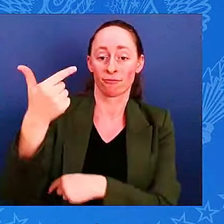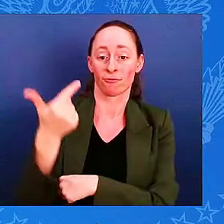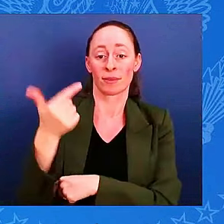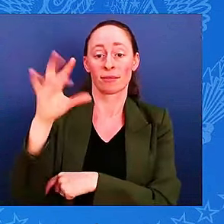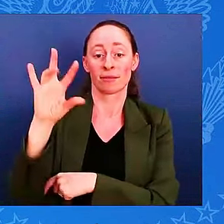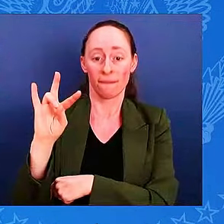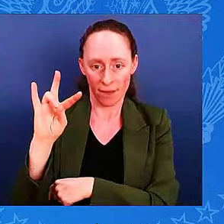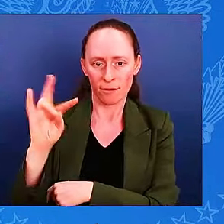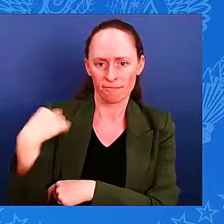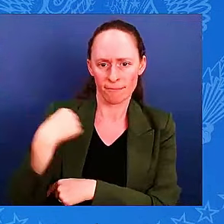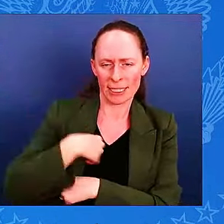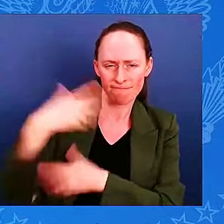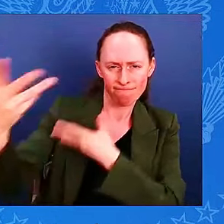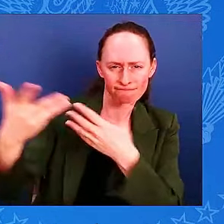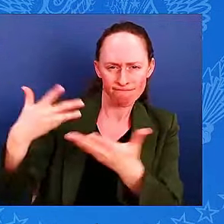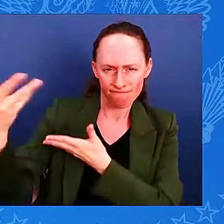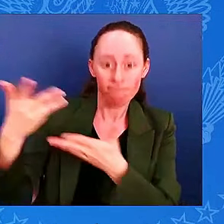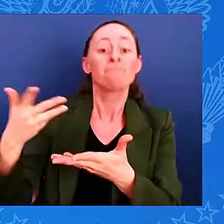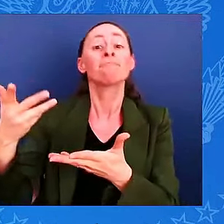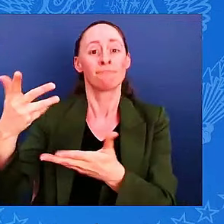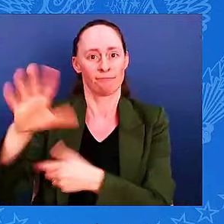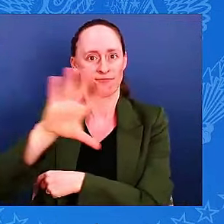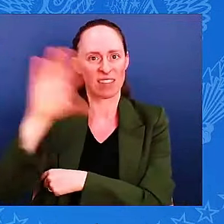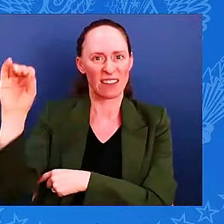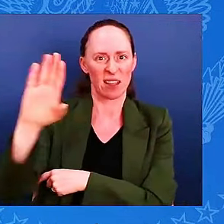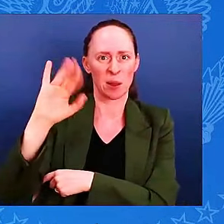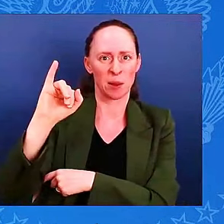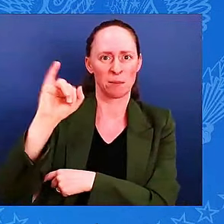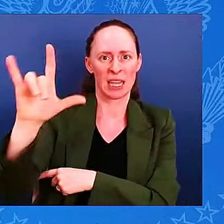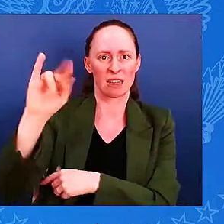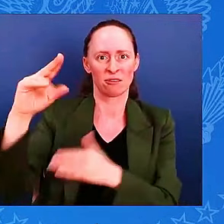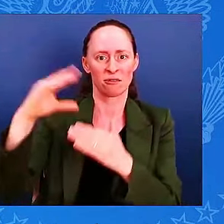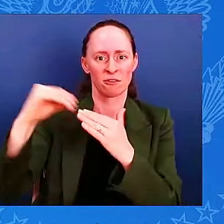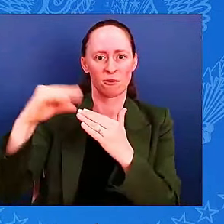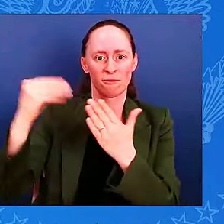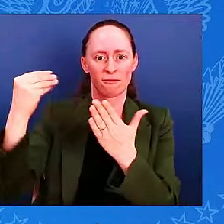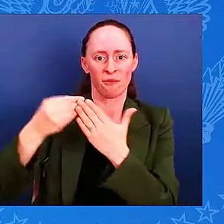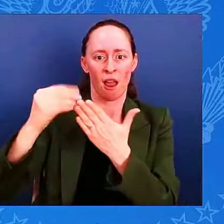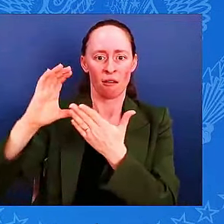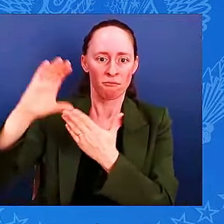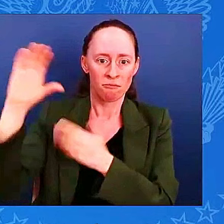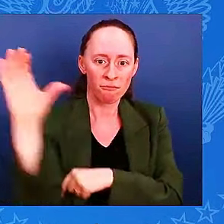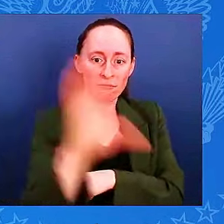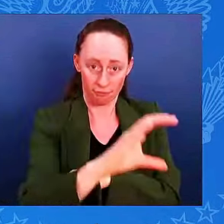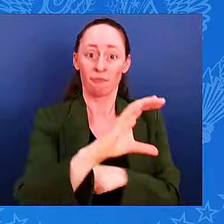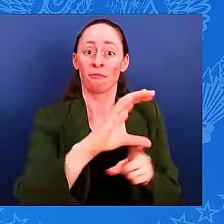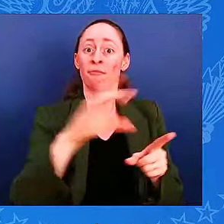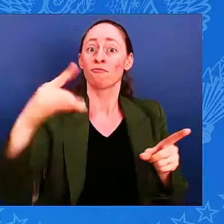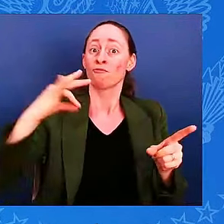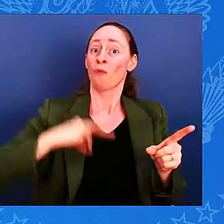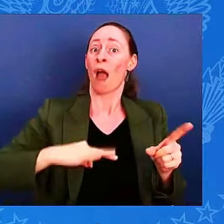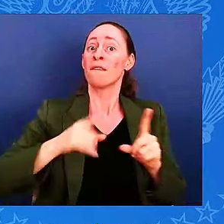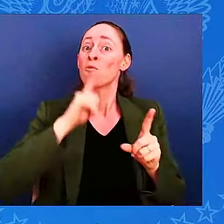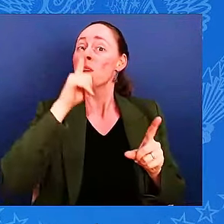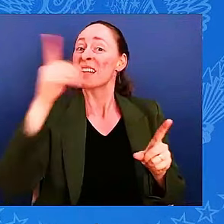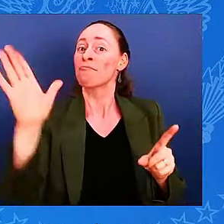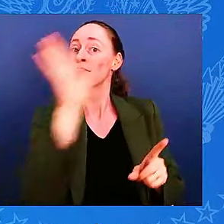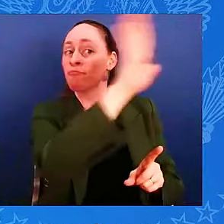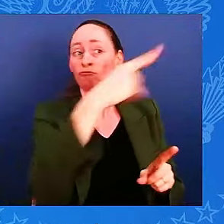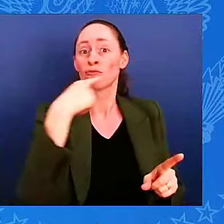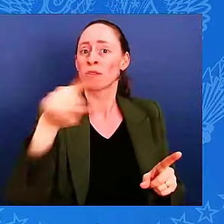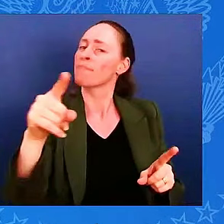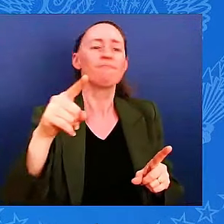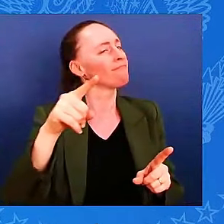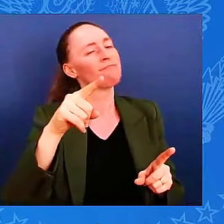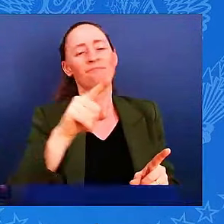profits generated by frozen Russian assets because Russia must pay for Ukraine's recovery.